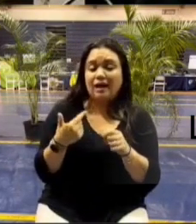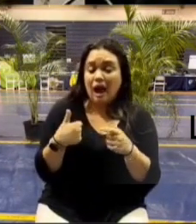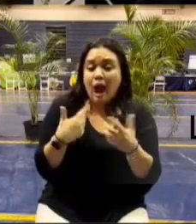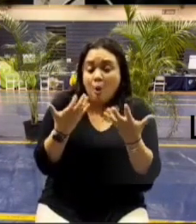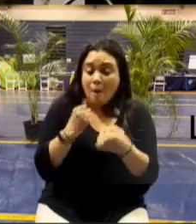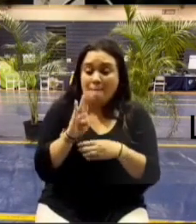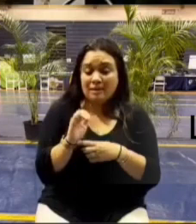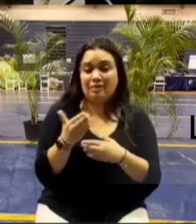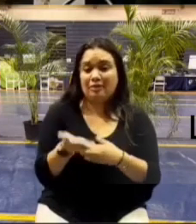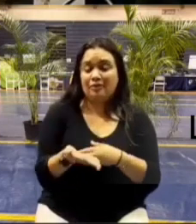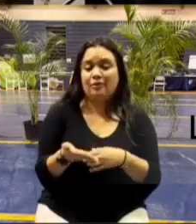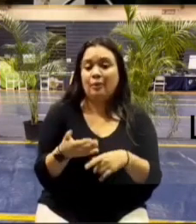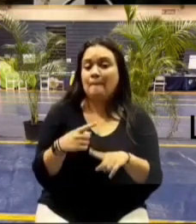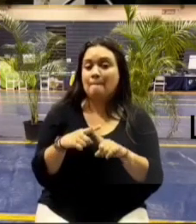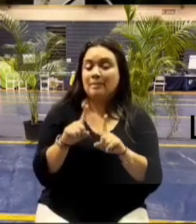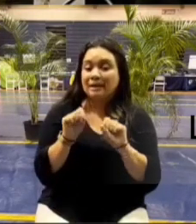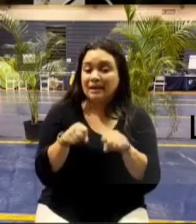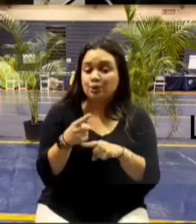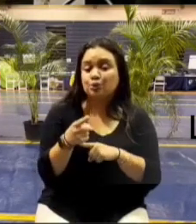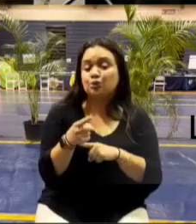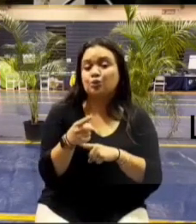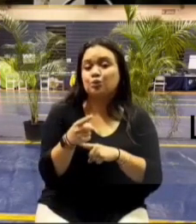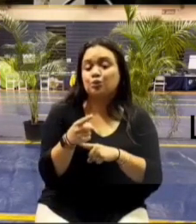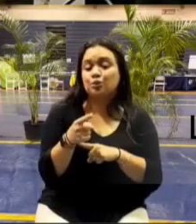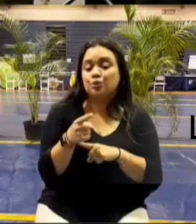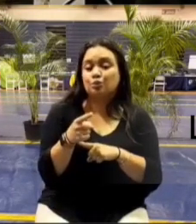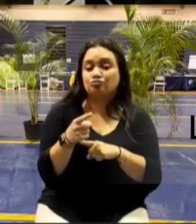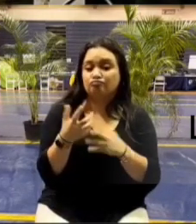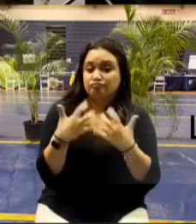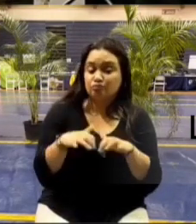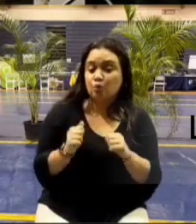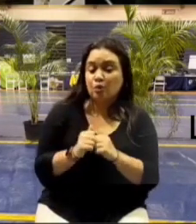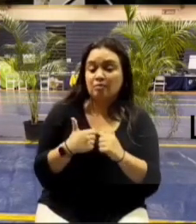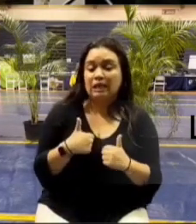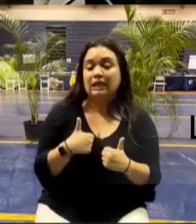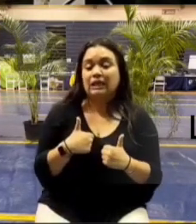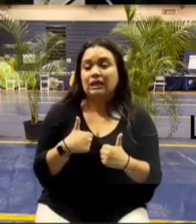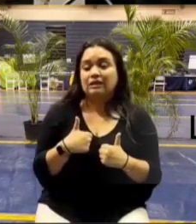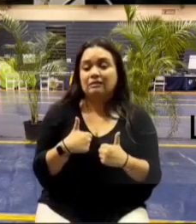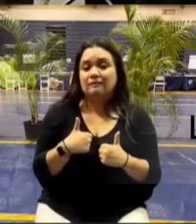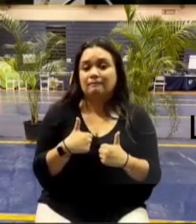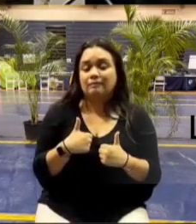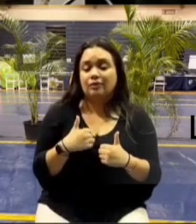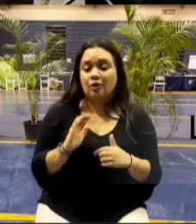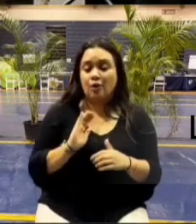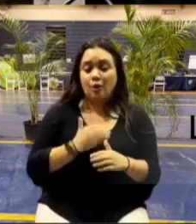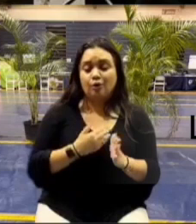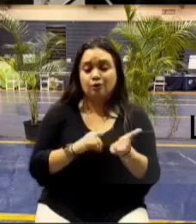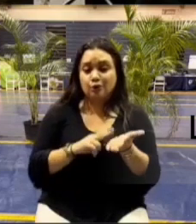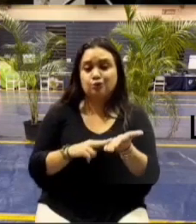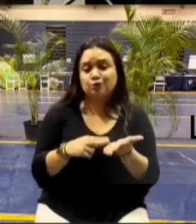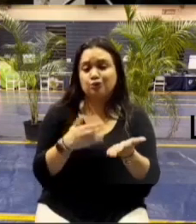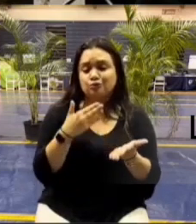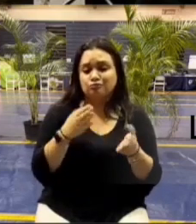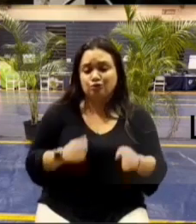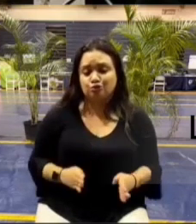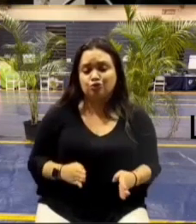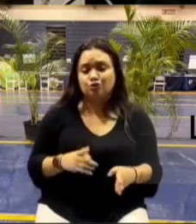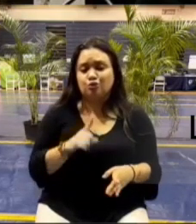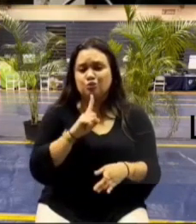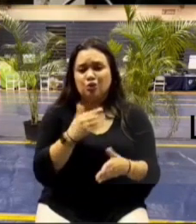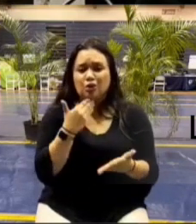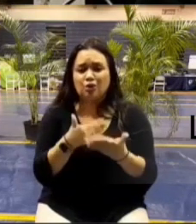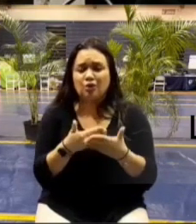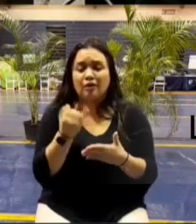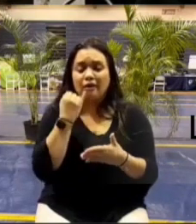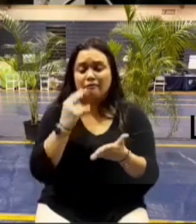be there um can can you work with me and and our contractors are really good uh and and they will if the